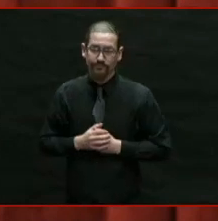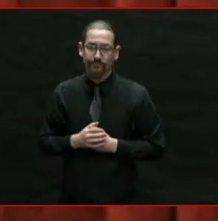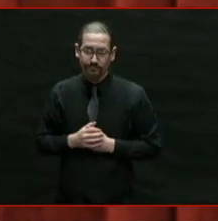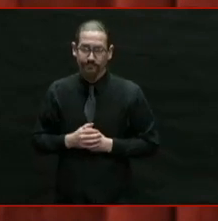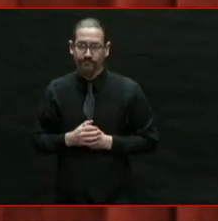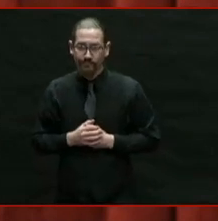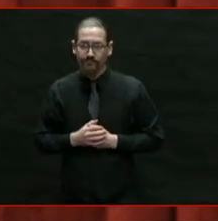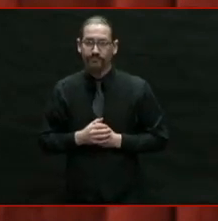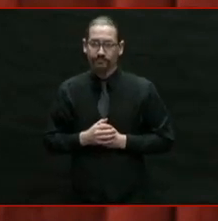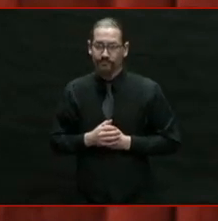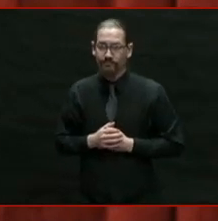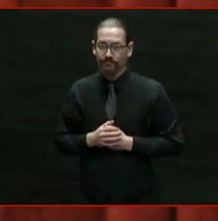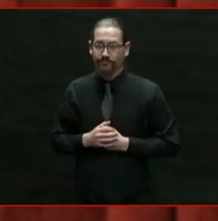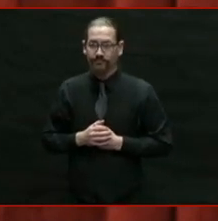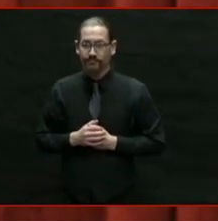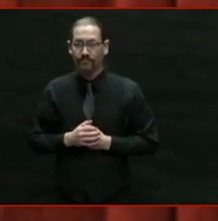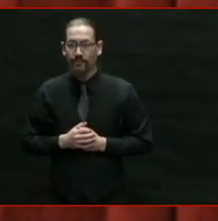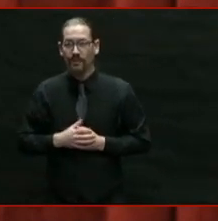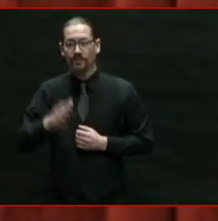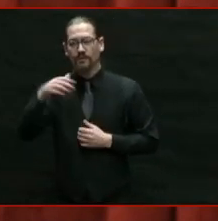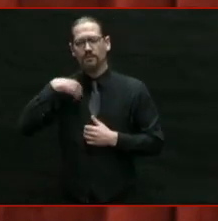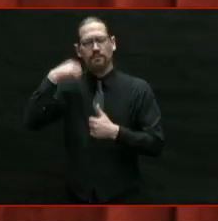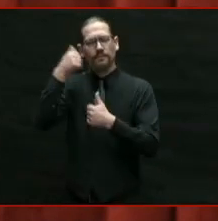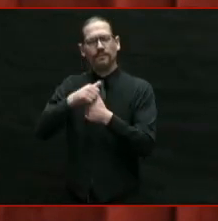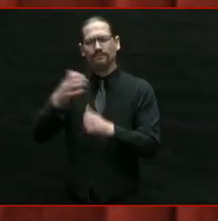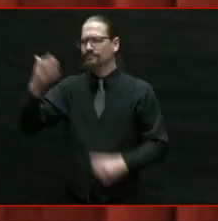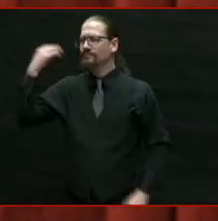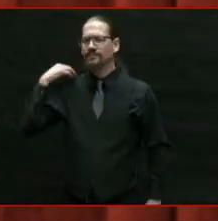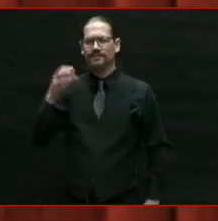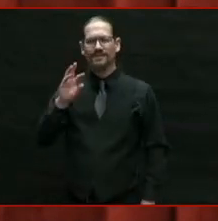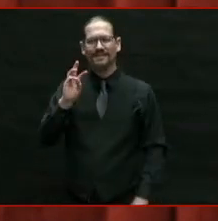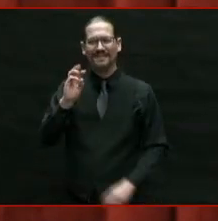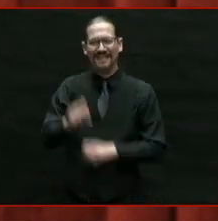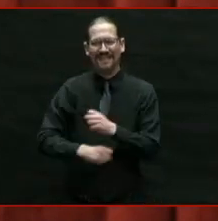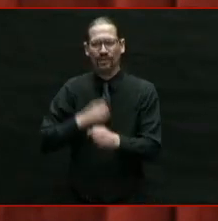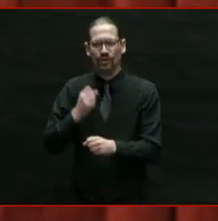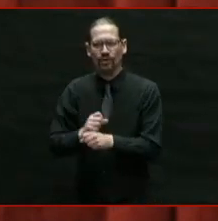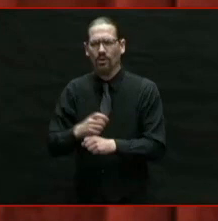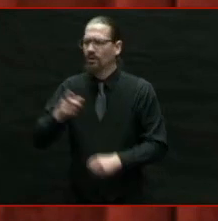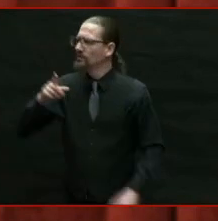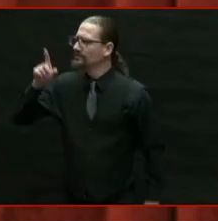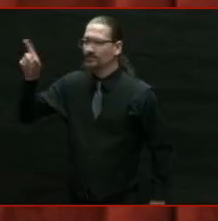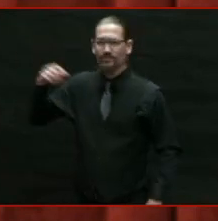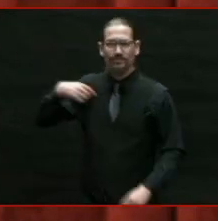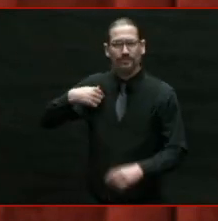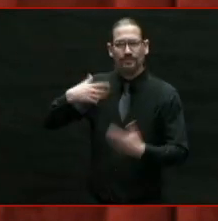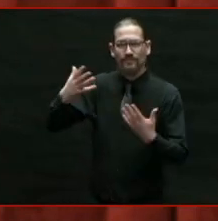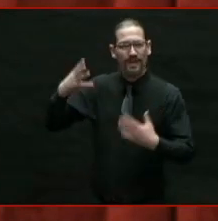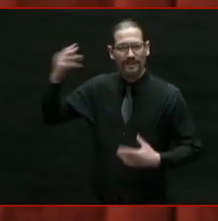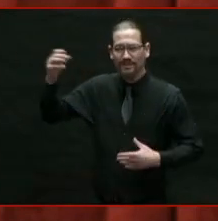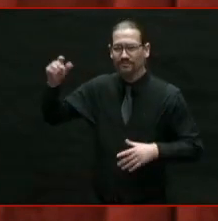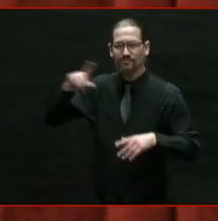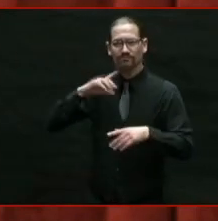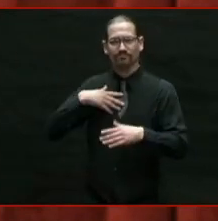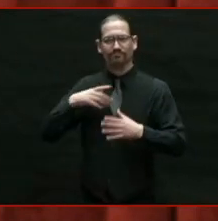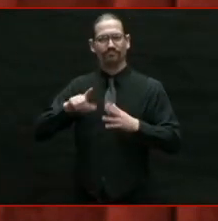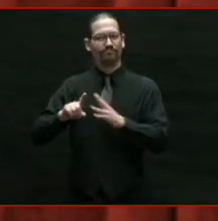Six years ago, on a cold, snowy day,